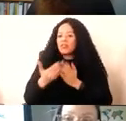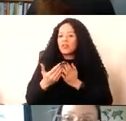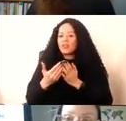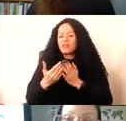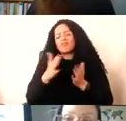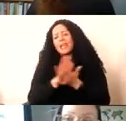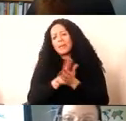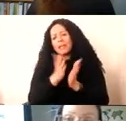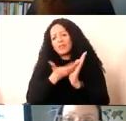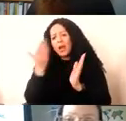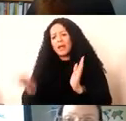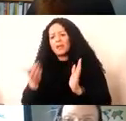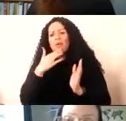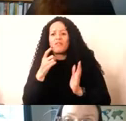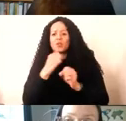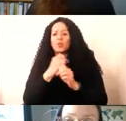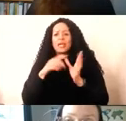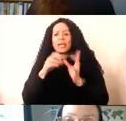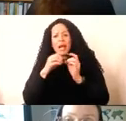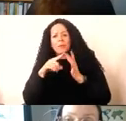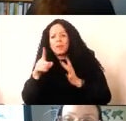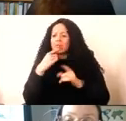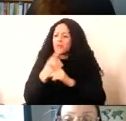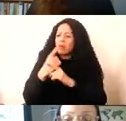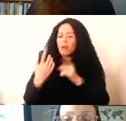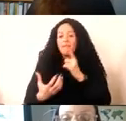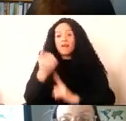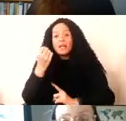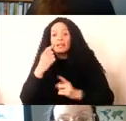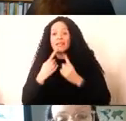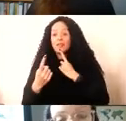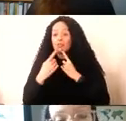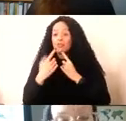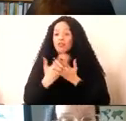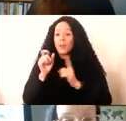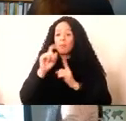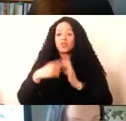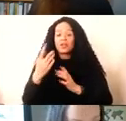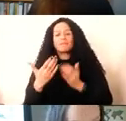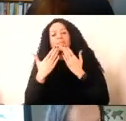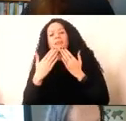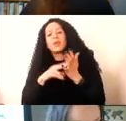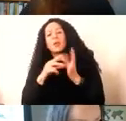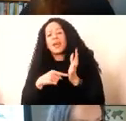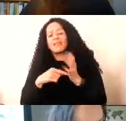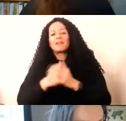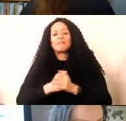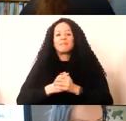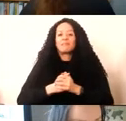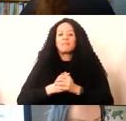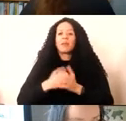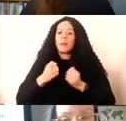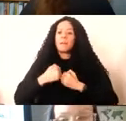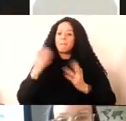some of the findings and instructions on the project. Thanks Natalie. Yes, so my intervention